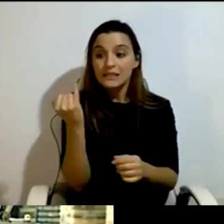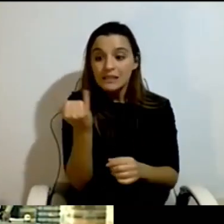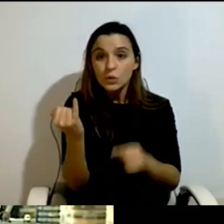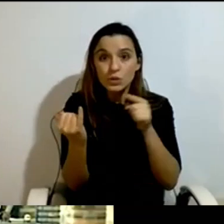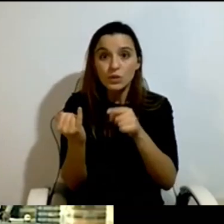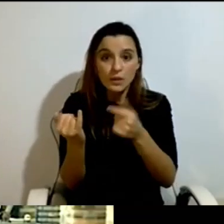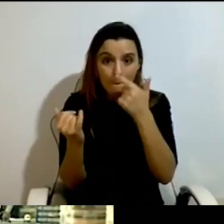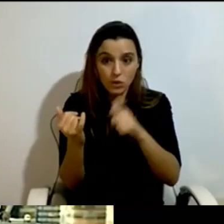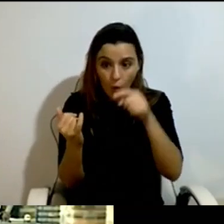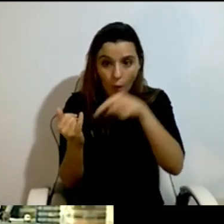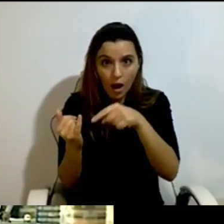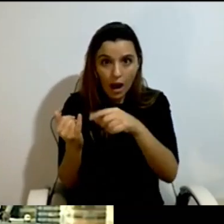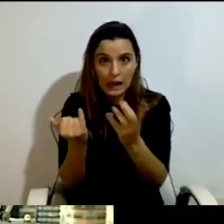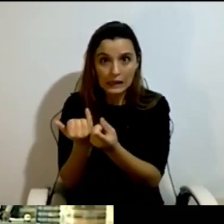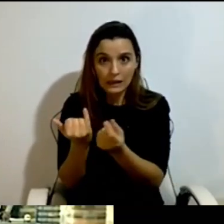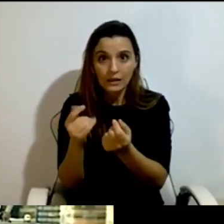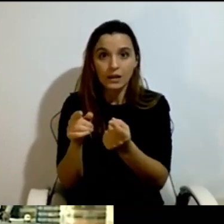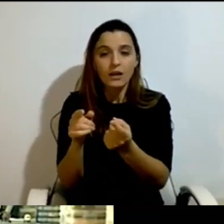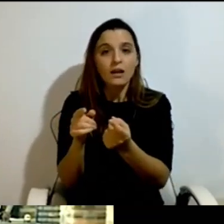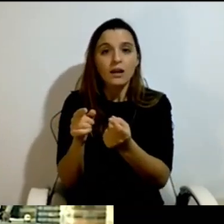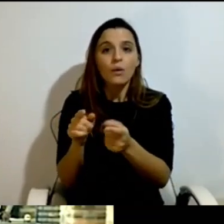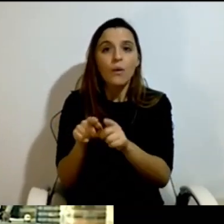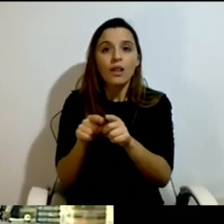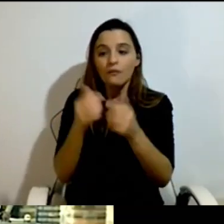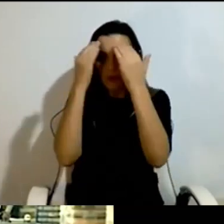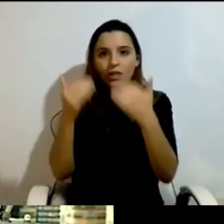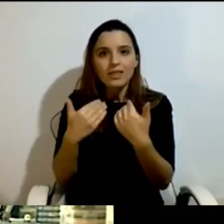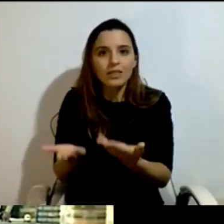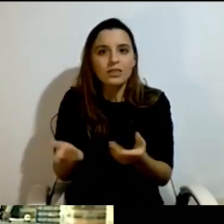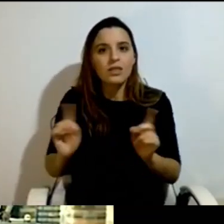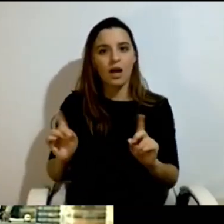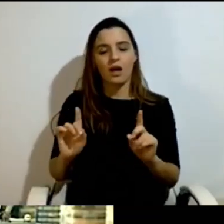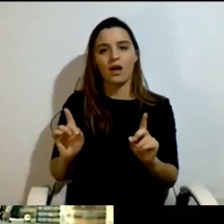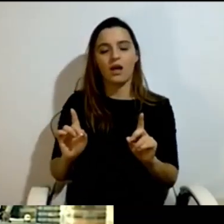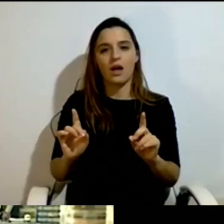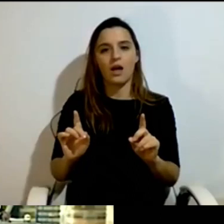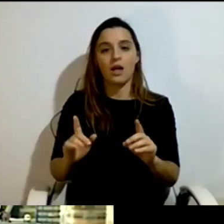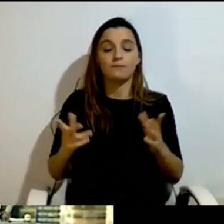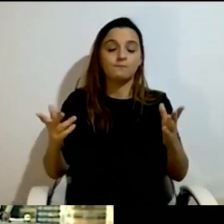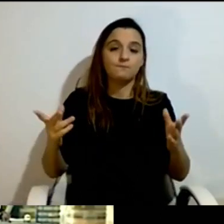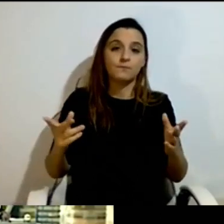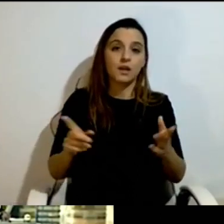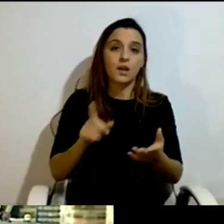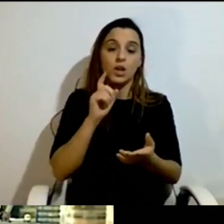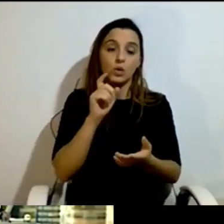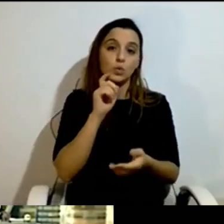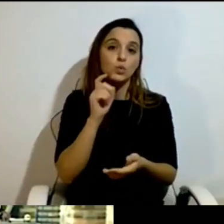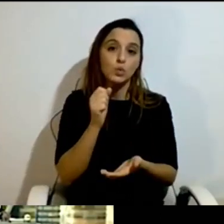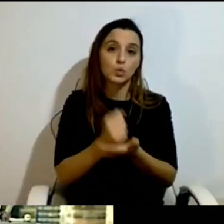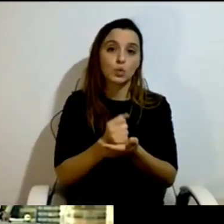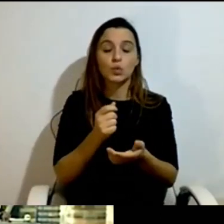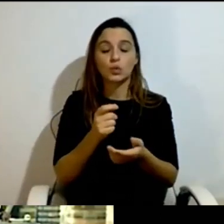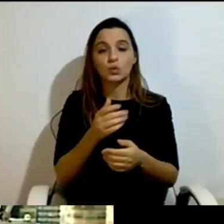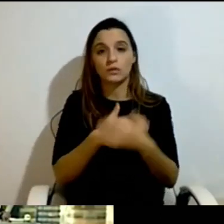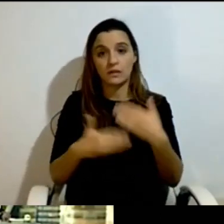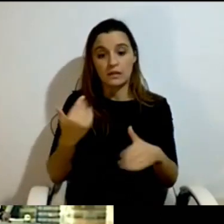And the disability insurance, by law, does not inform the clients that there is such an